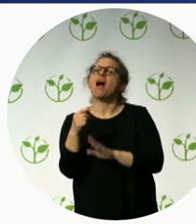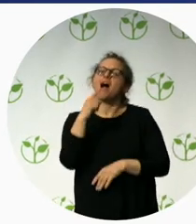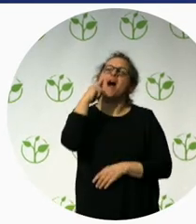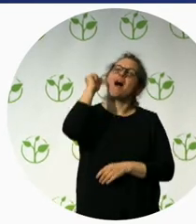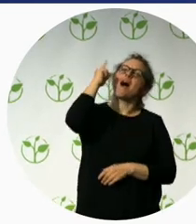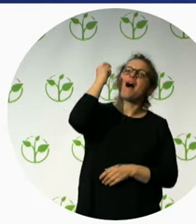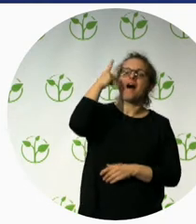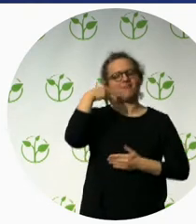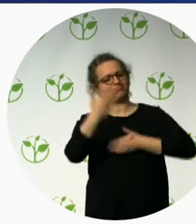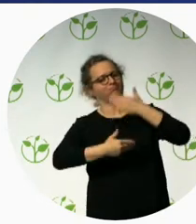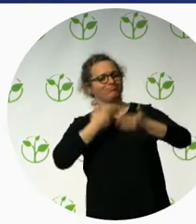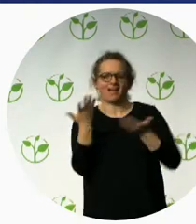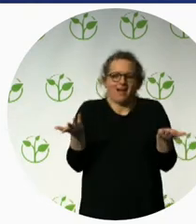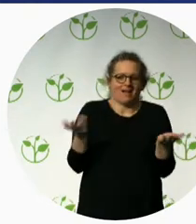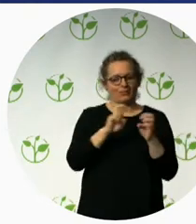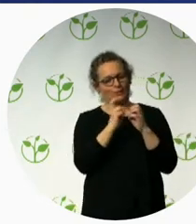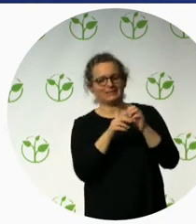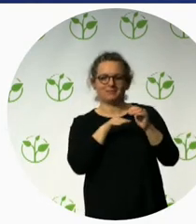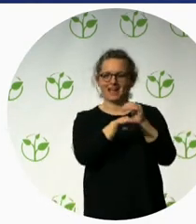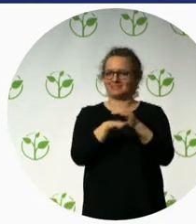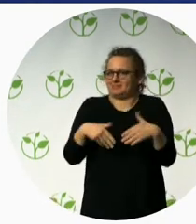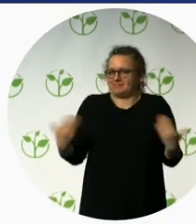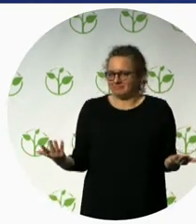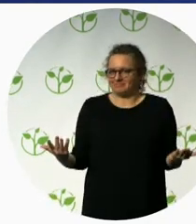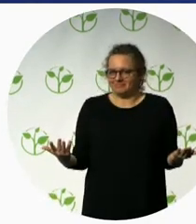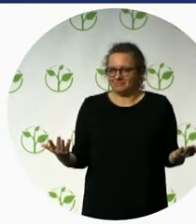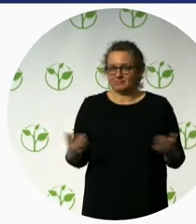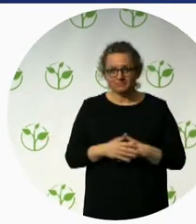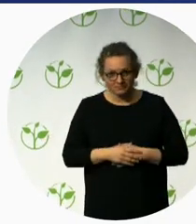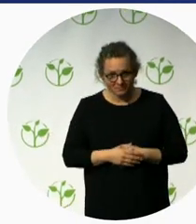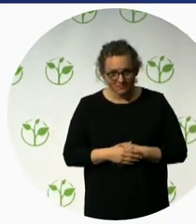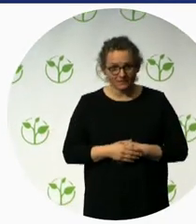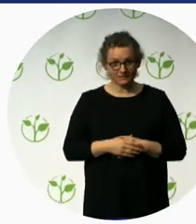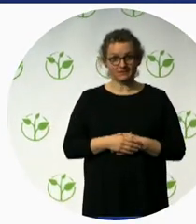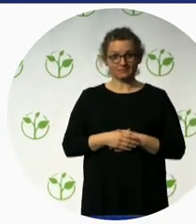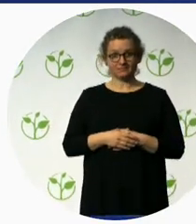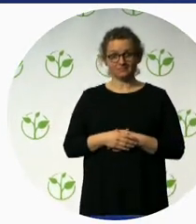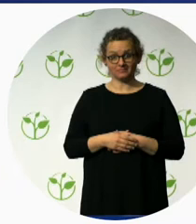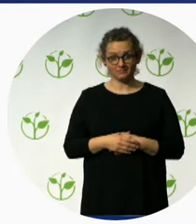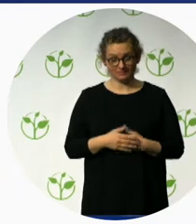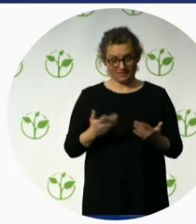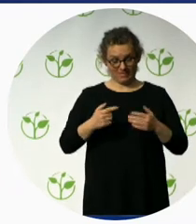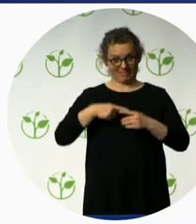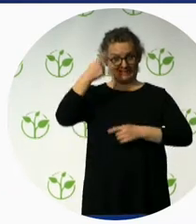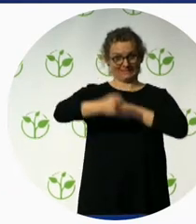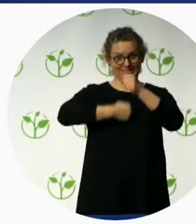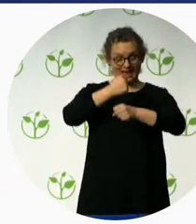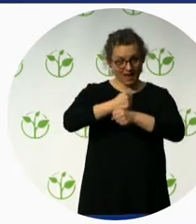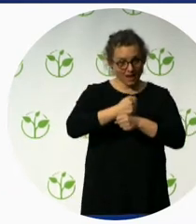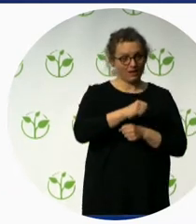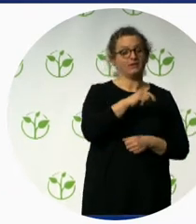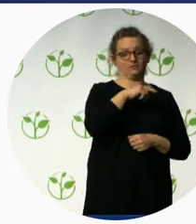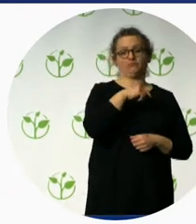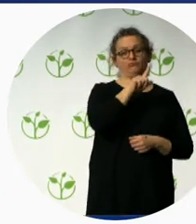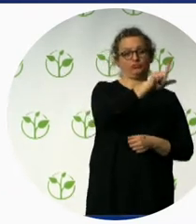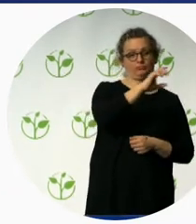to one document for the whole world, which gives guidance and support for those who want to make their business